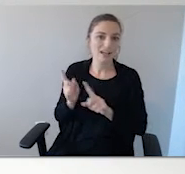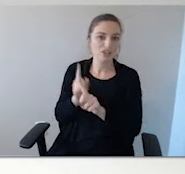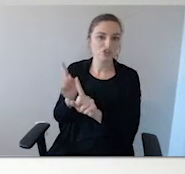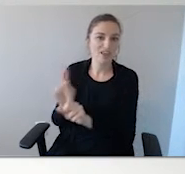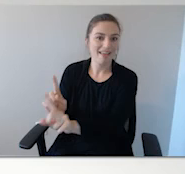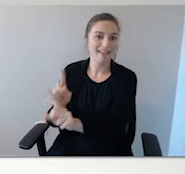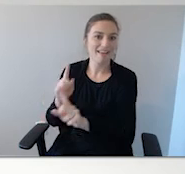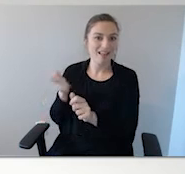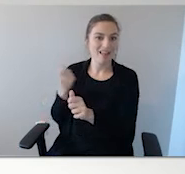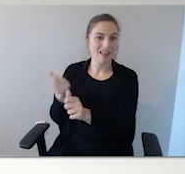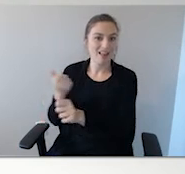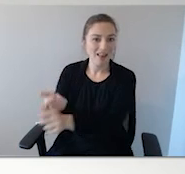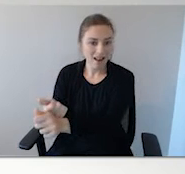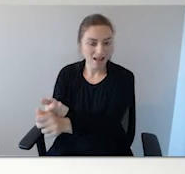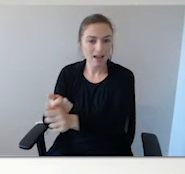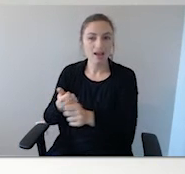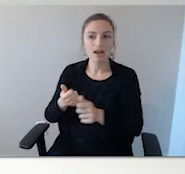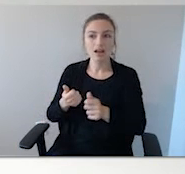Yeah.